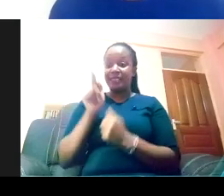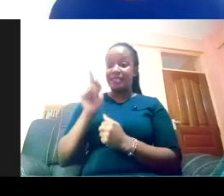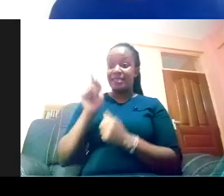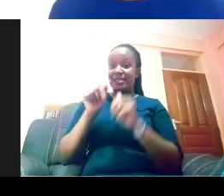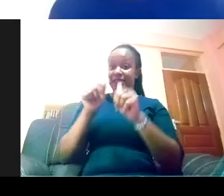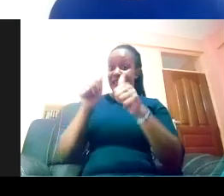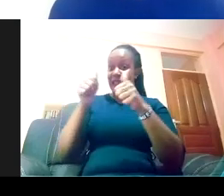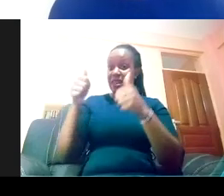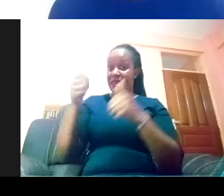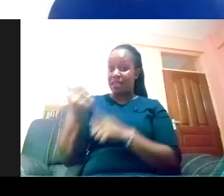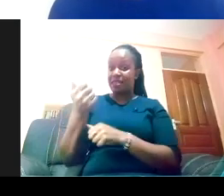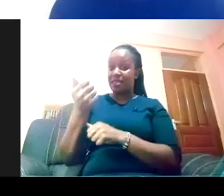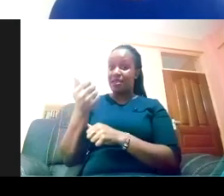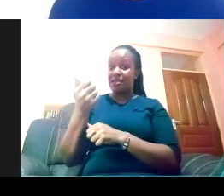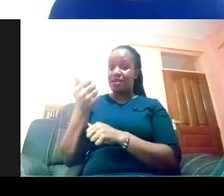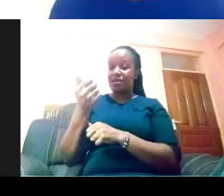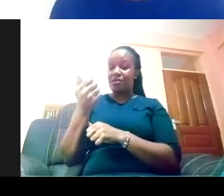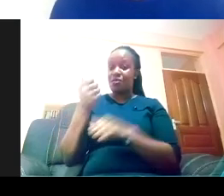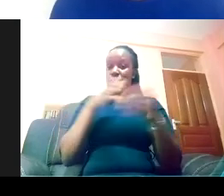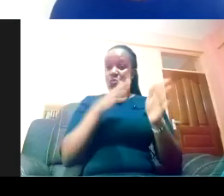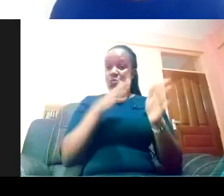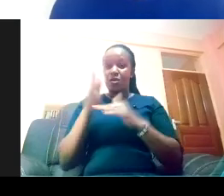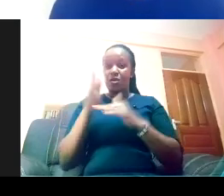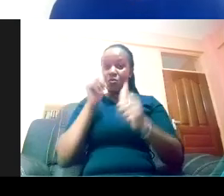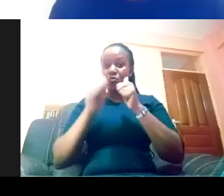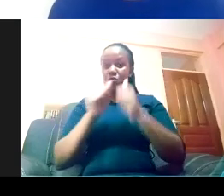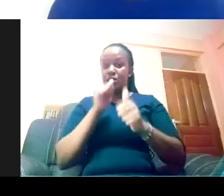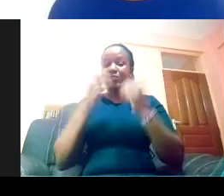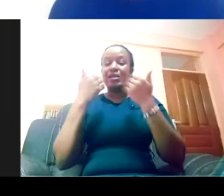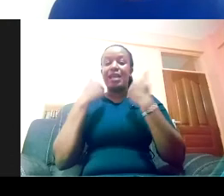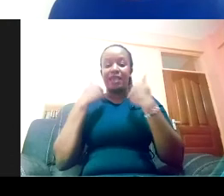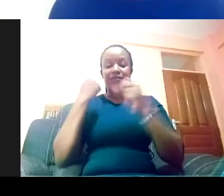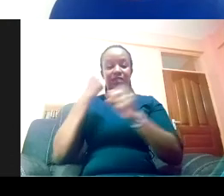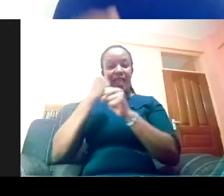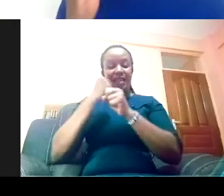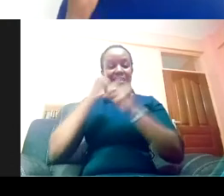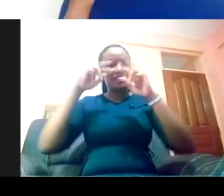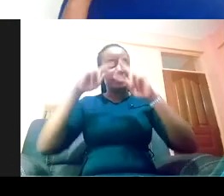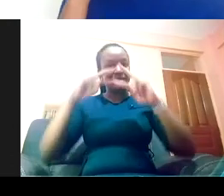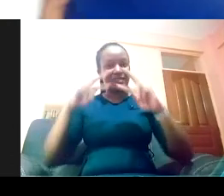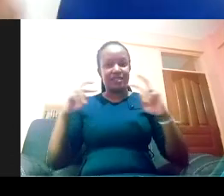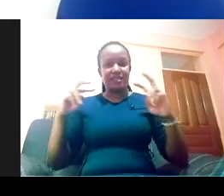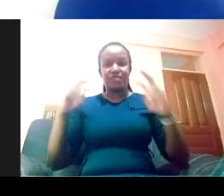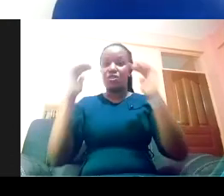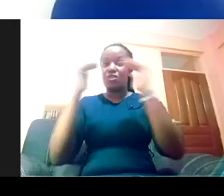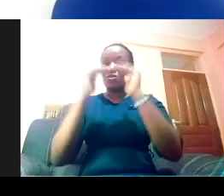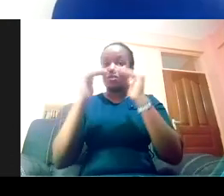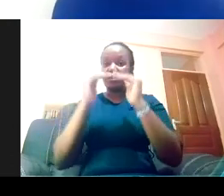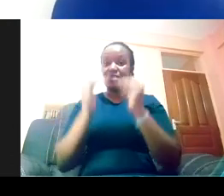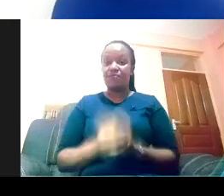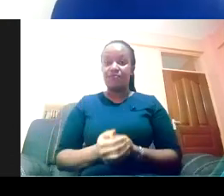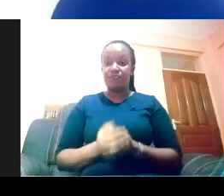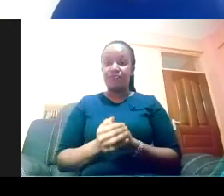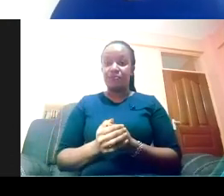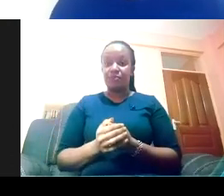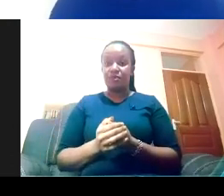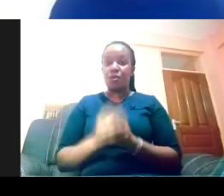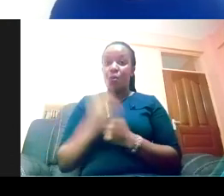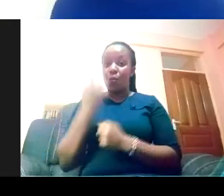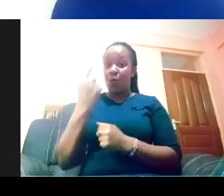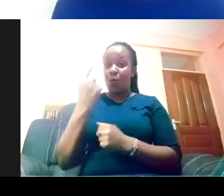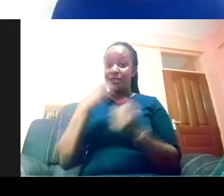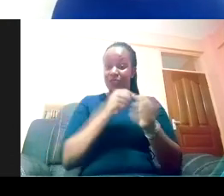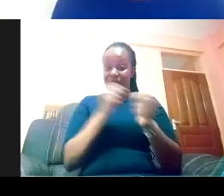tank that does really rigorous research on racial inequities. So one strategy is that